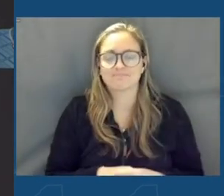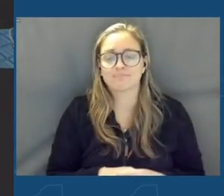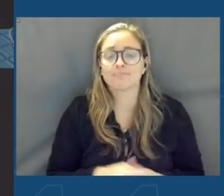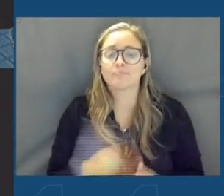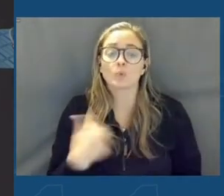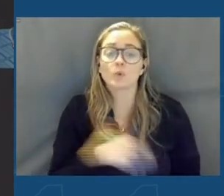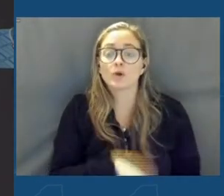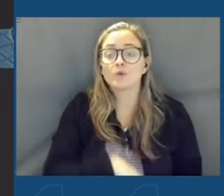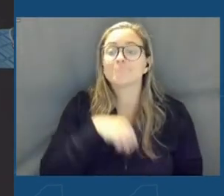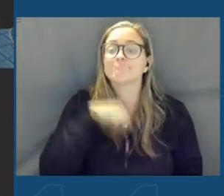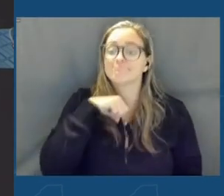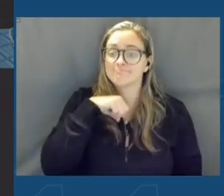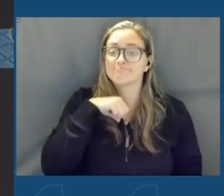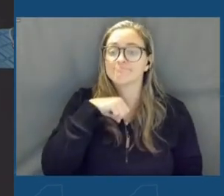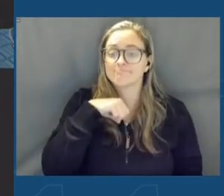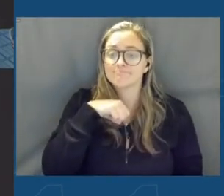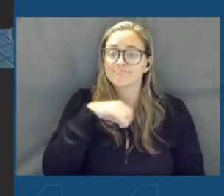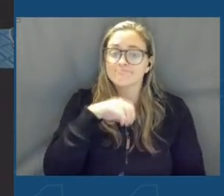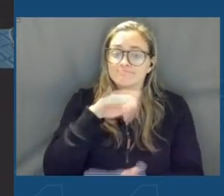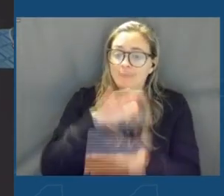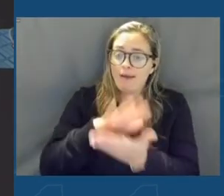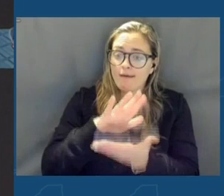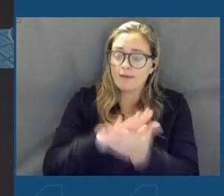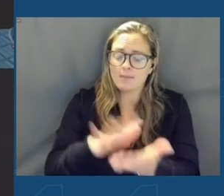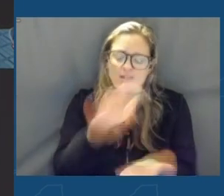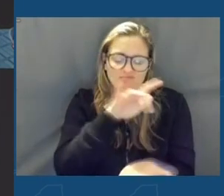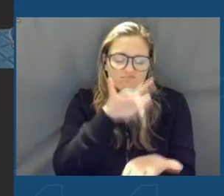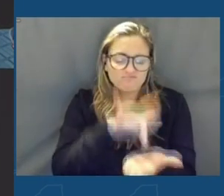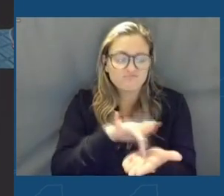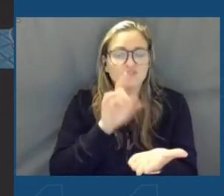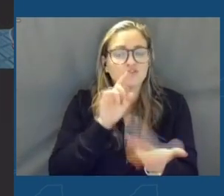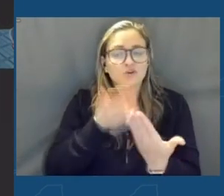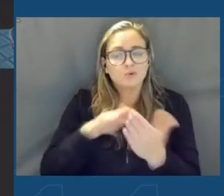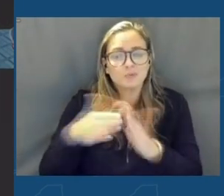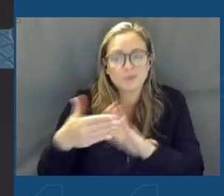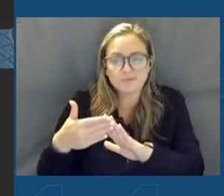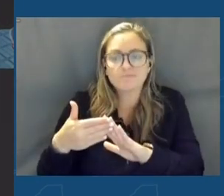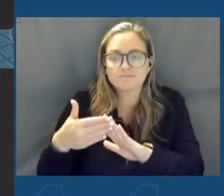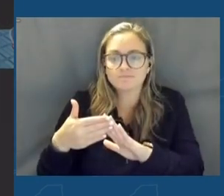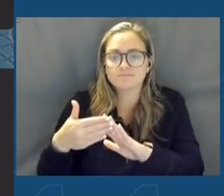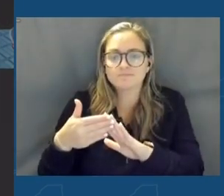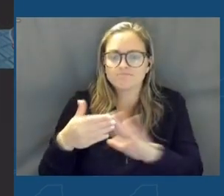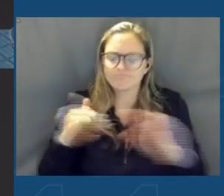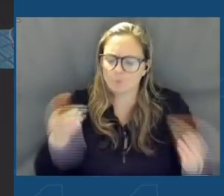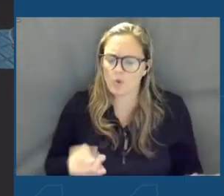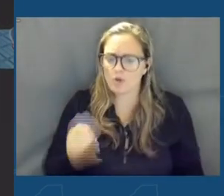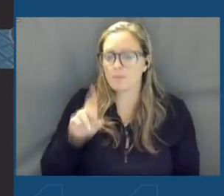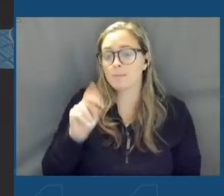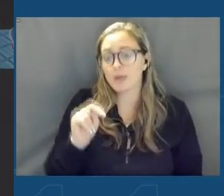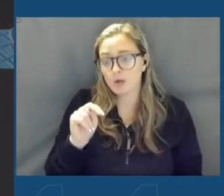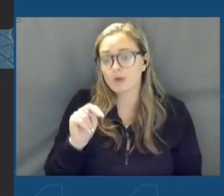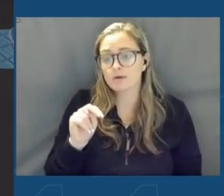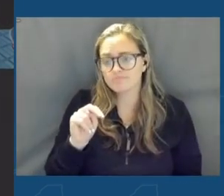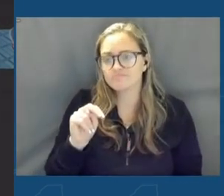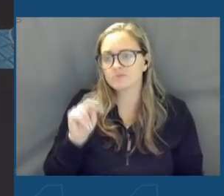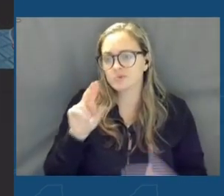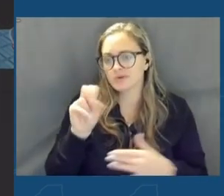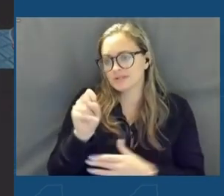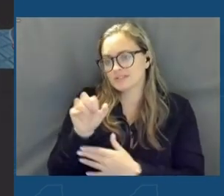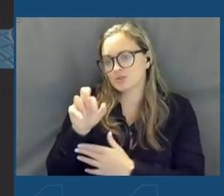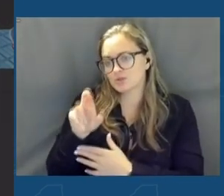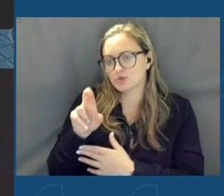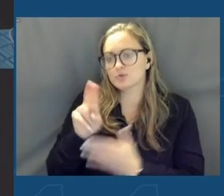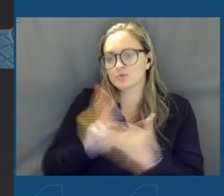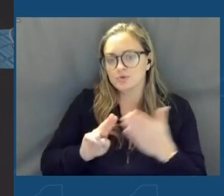proud to be the academic heart of this community. We're proud to welcome Micron to Syracuse University. I've never